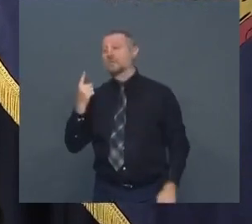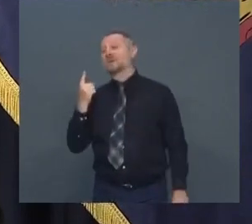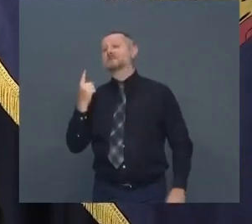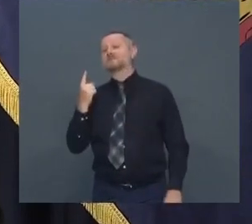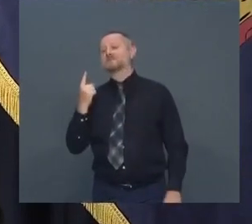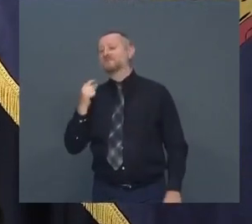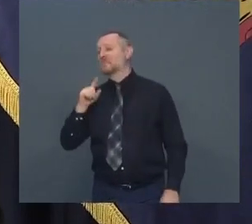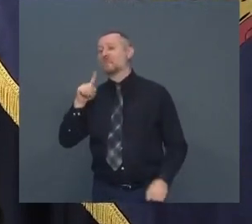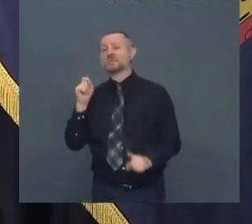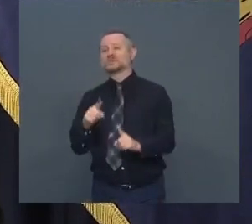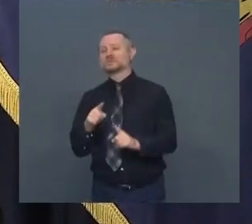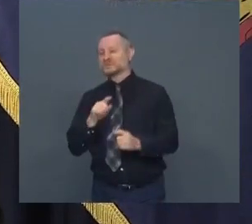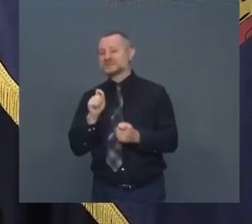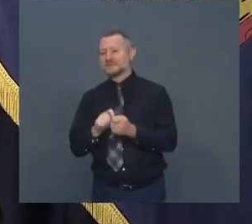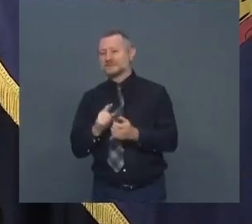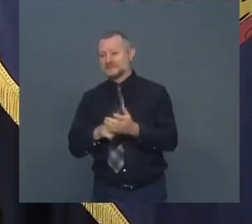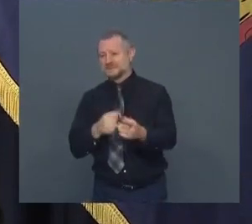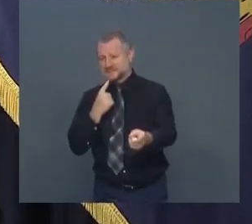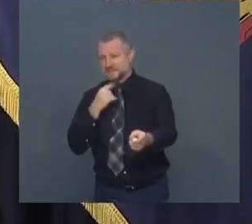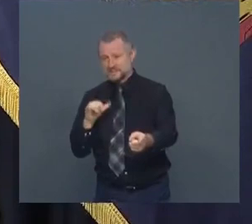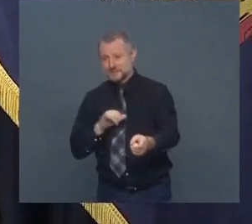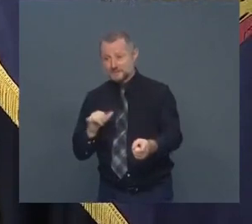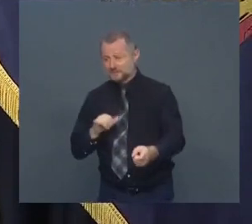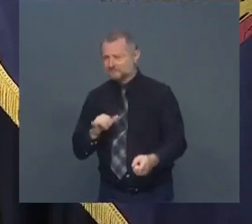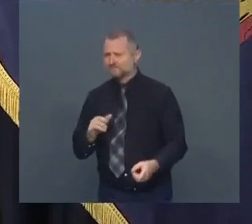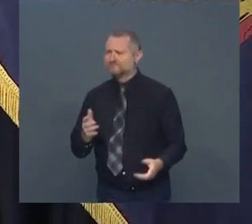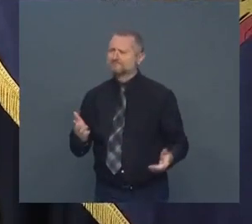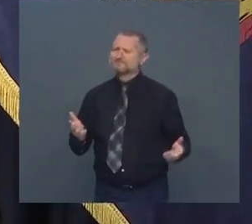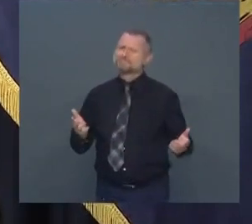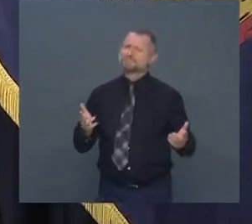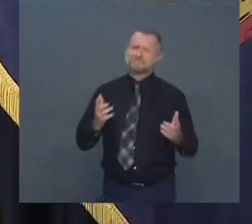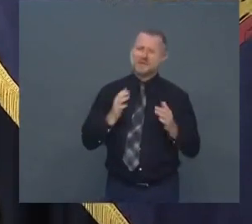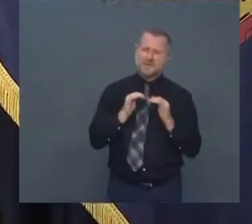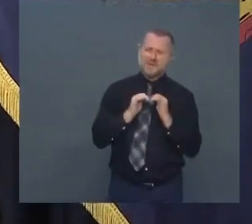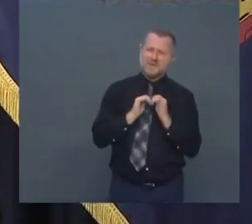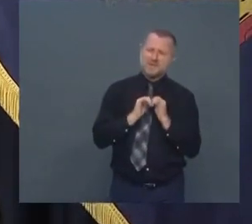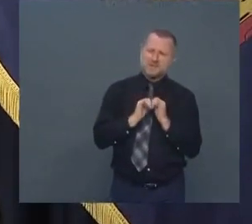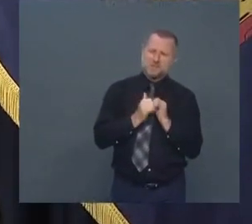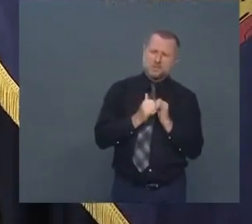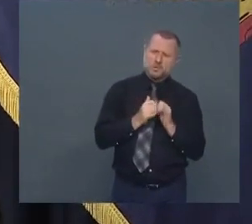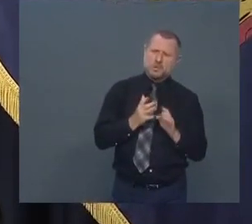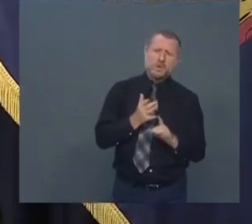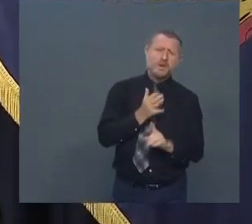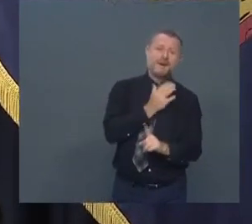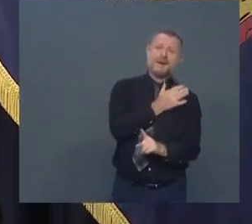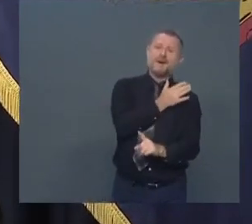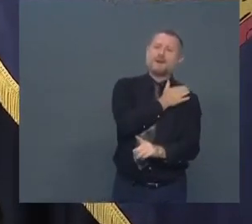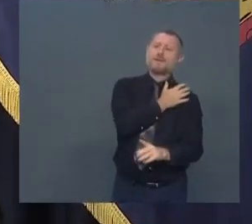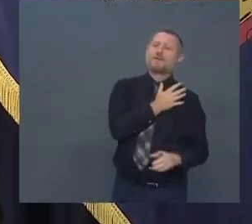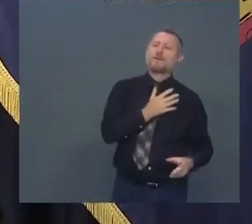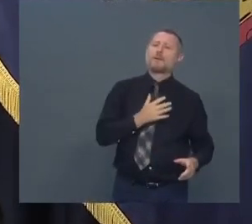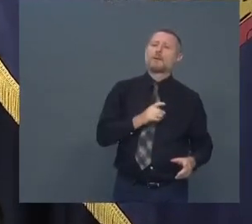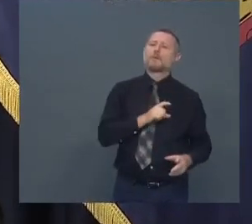exactly what you said, how was this first handled by the police department